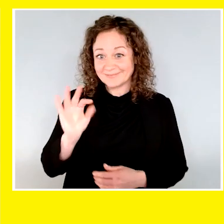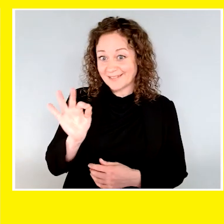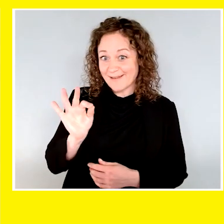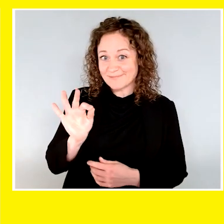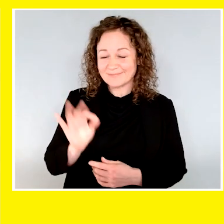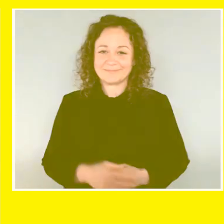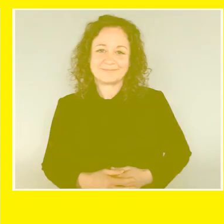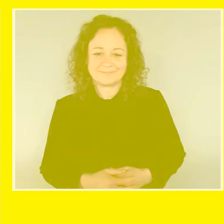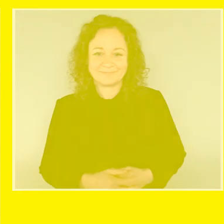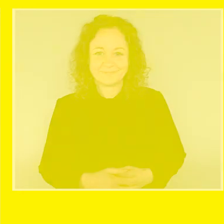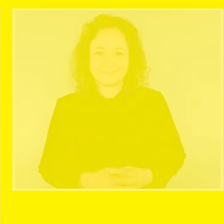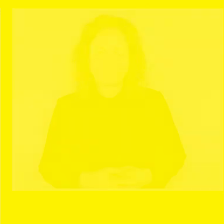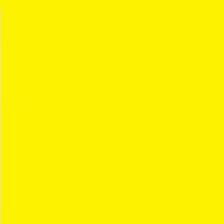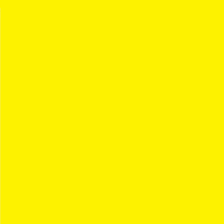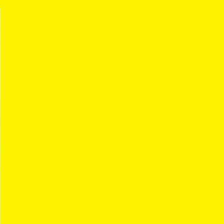Dime with it!